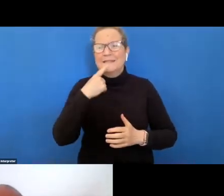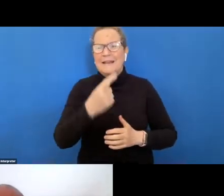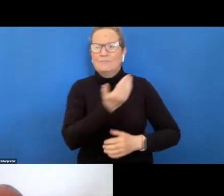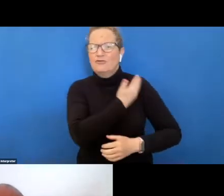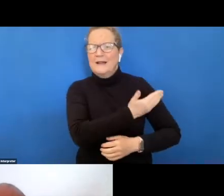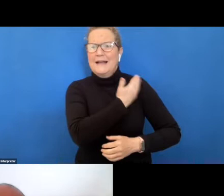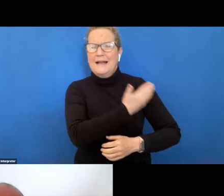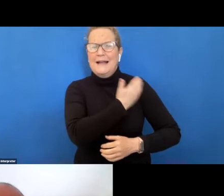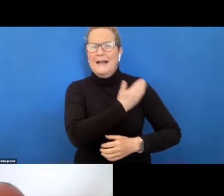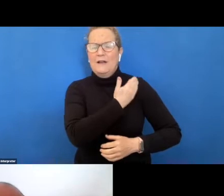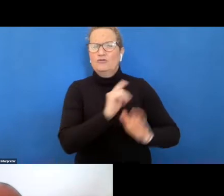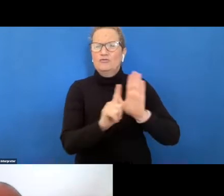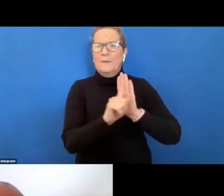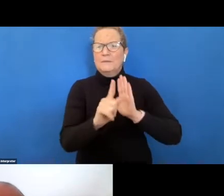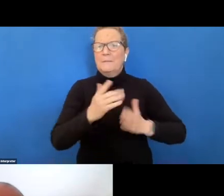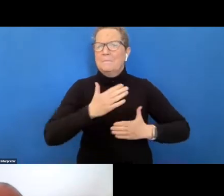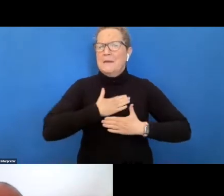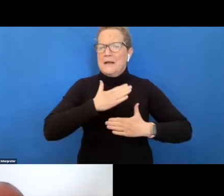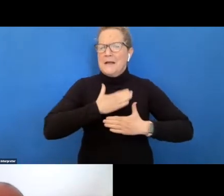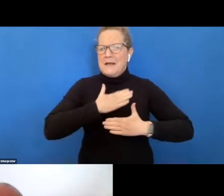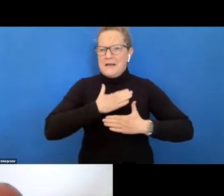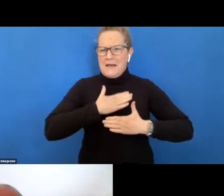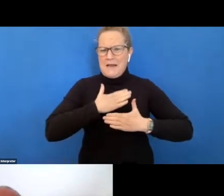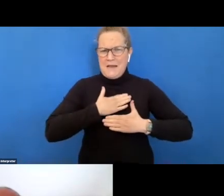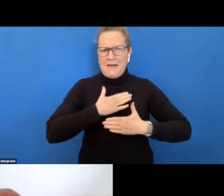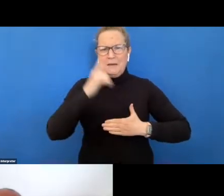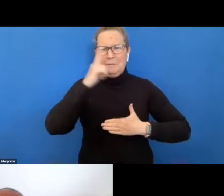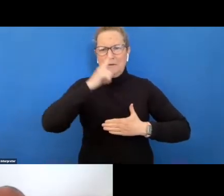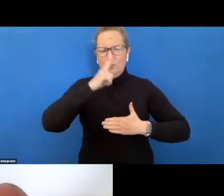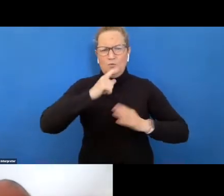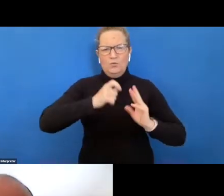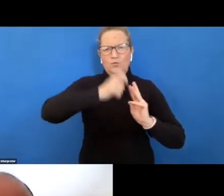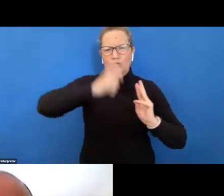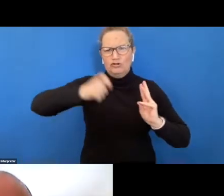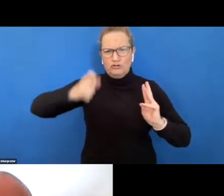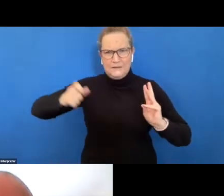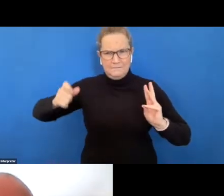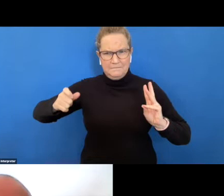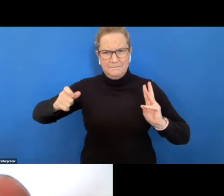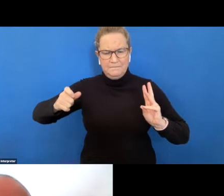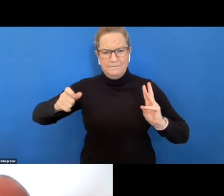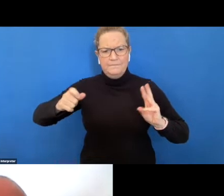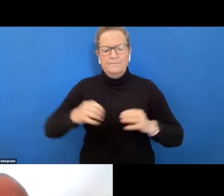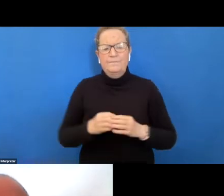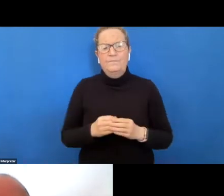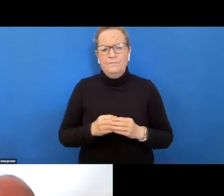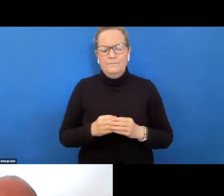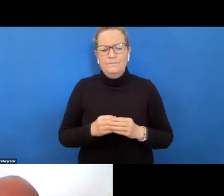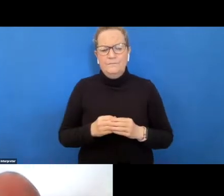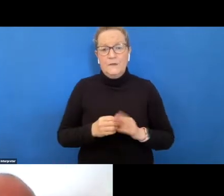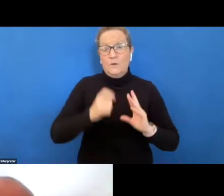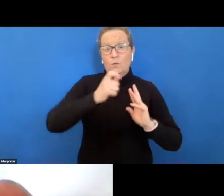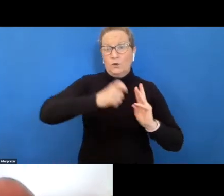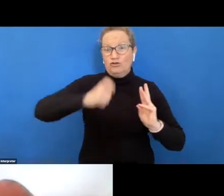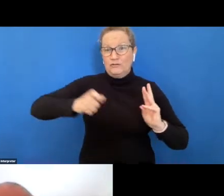here to represent my people the uh woorung woorundjeri people so the uh woorundjeri people are also